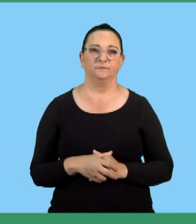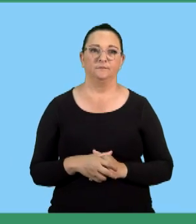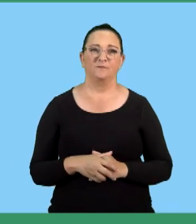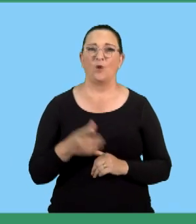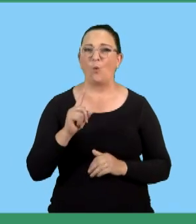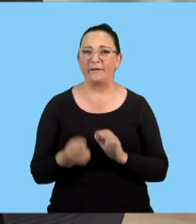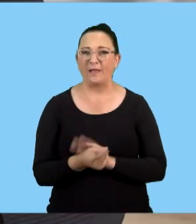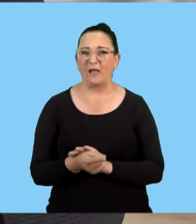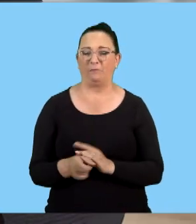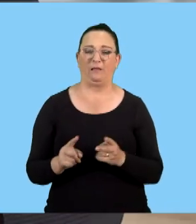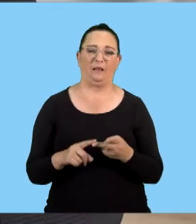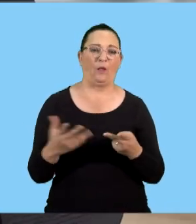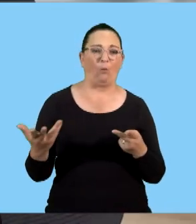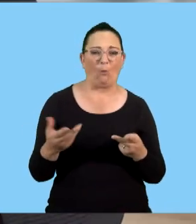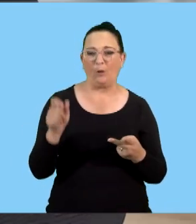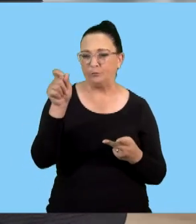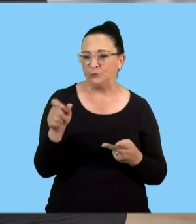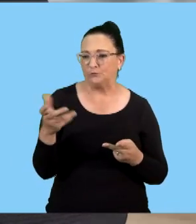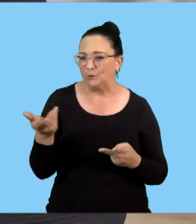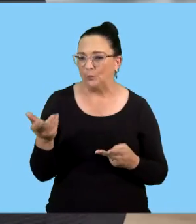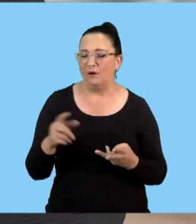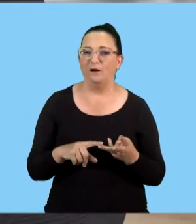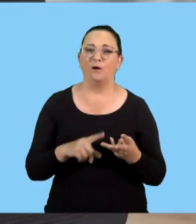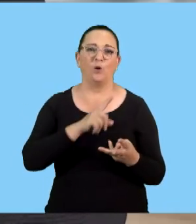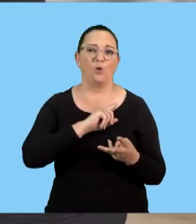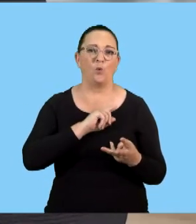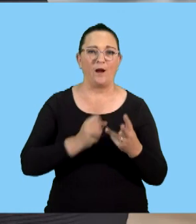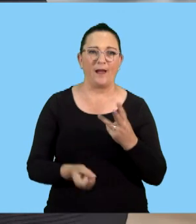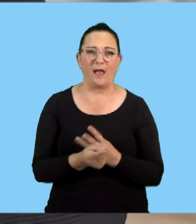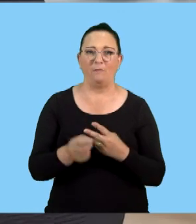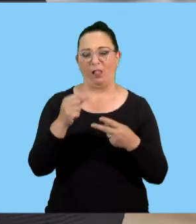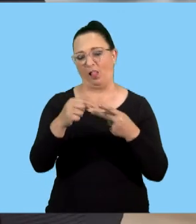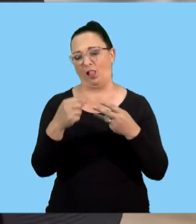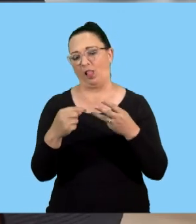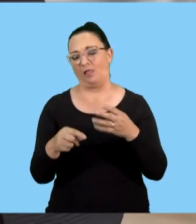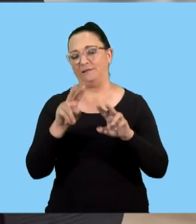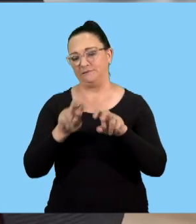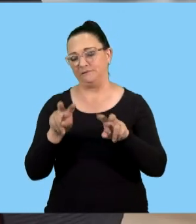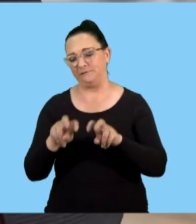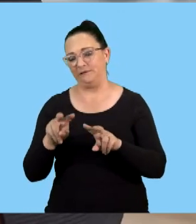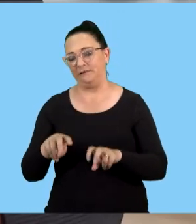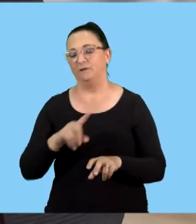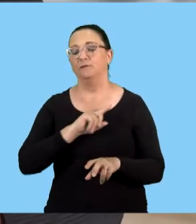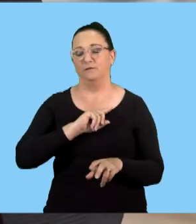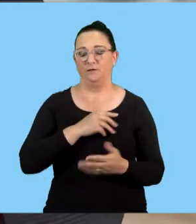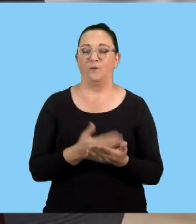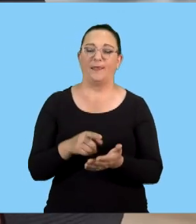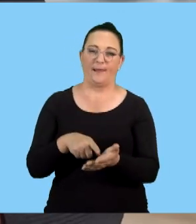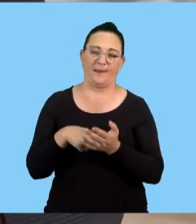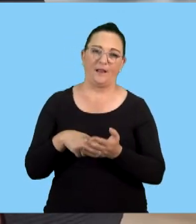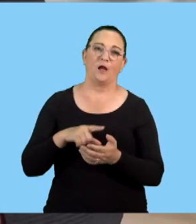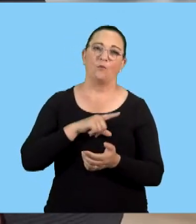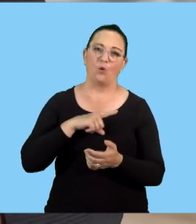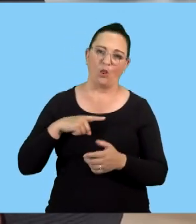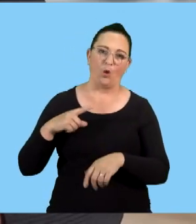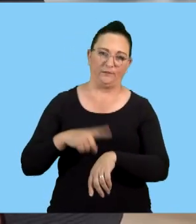to investigate what happened, where was this person when this was happening, why, and all those things. So the claiming process could be